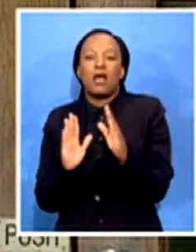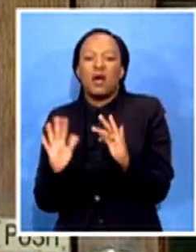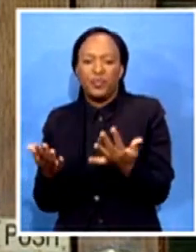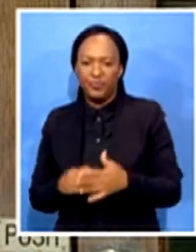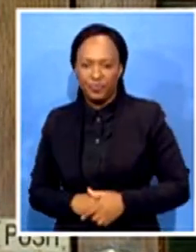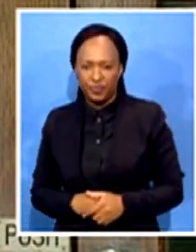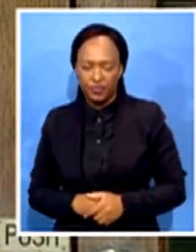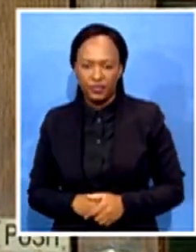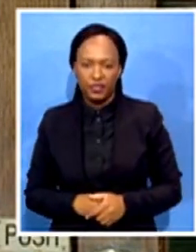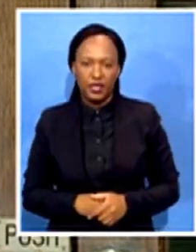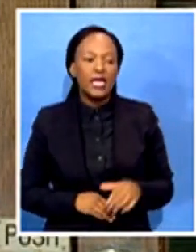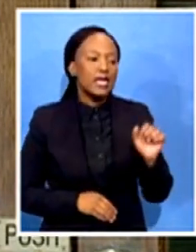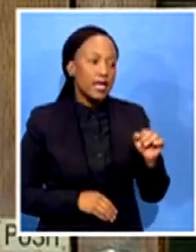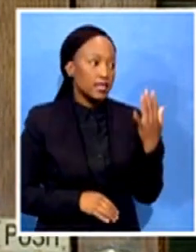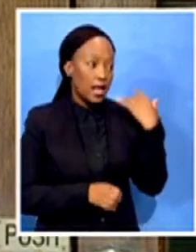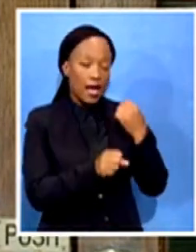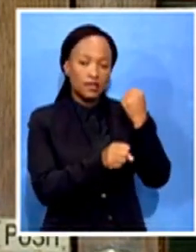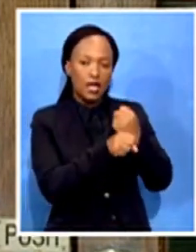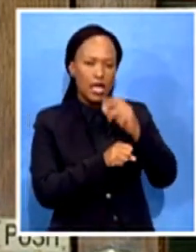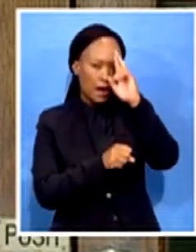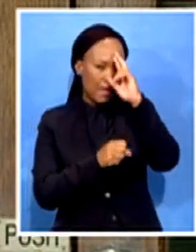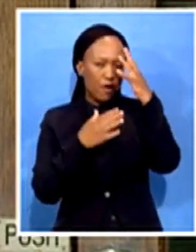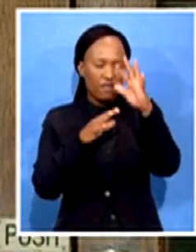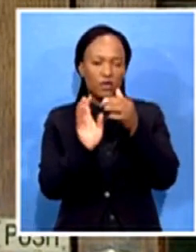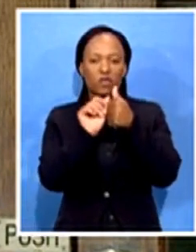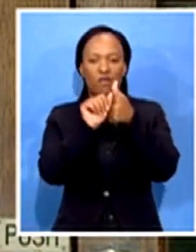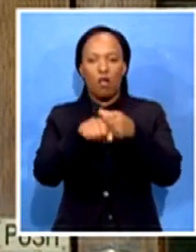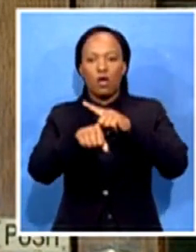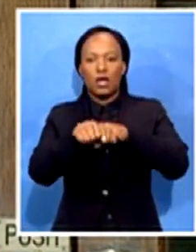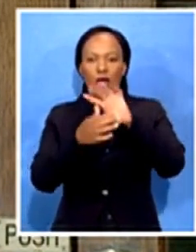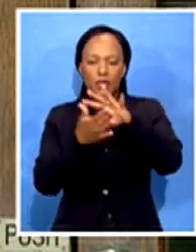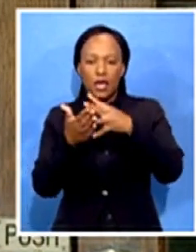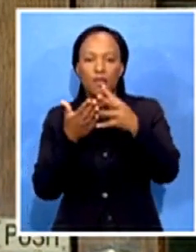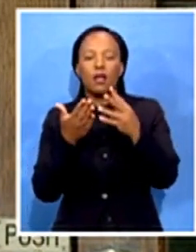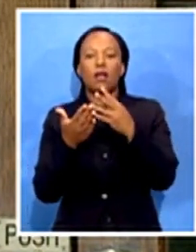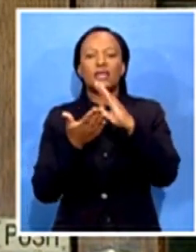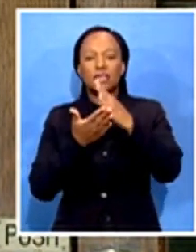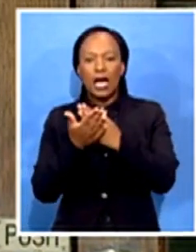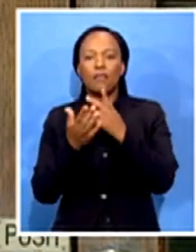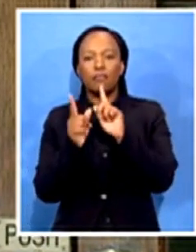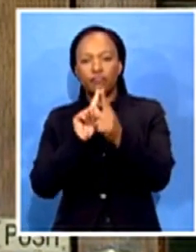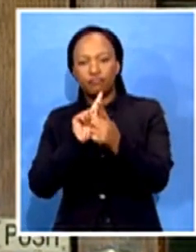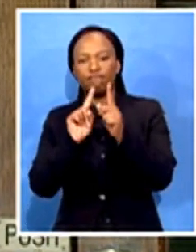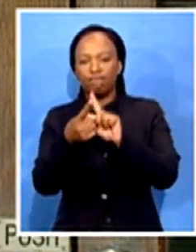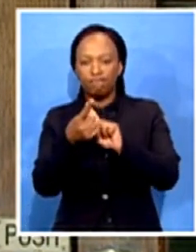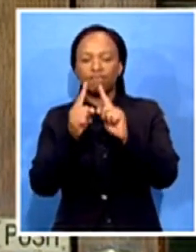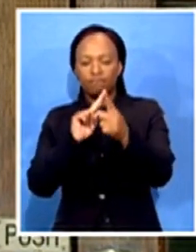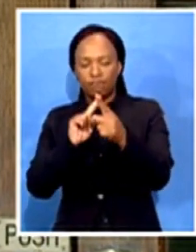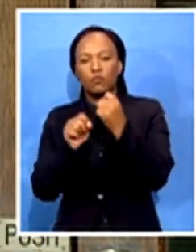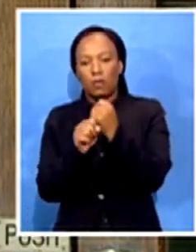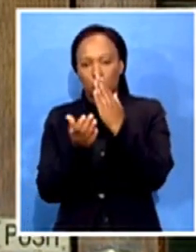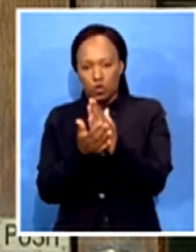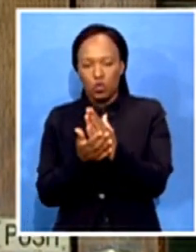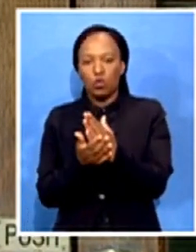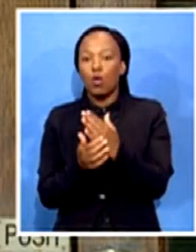models, which include platooning, making sure that at least the school capacity is 50%.